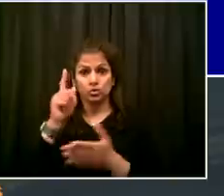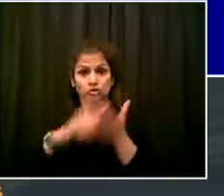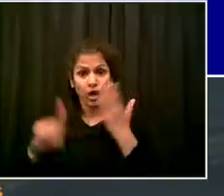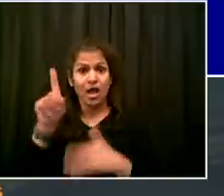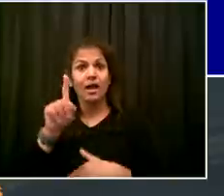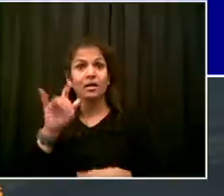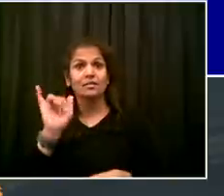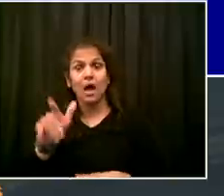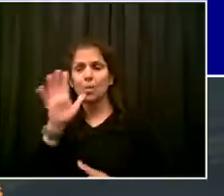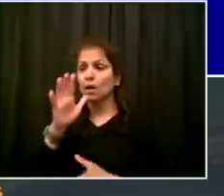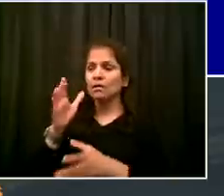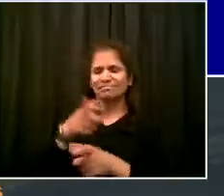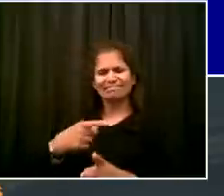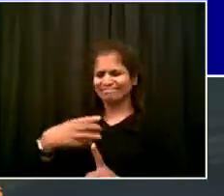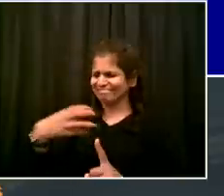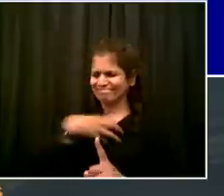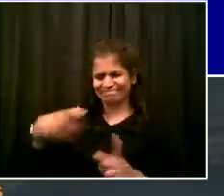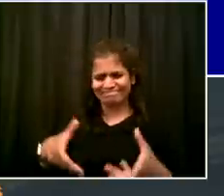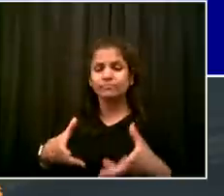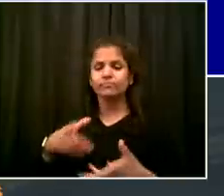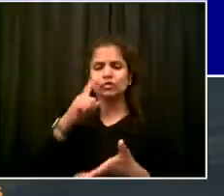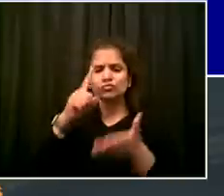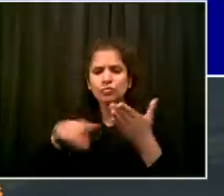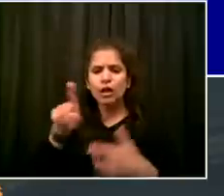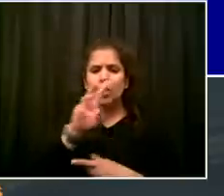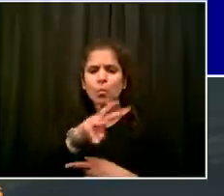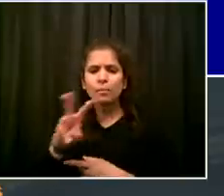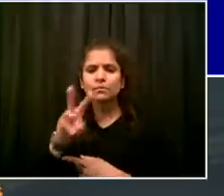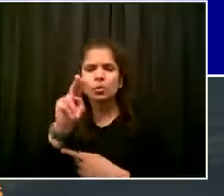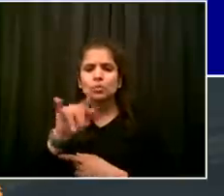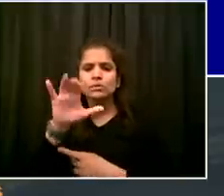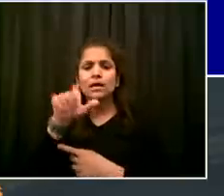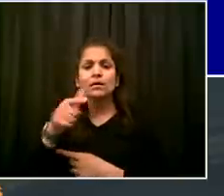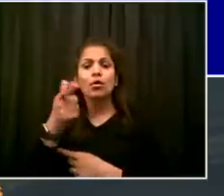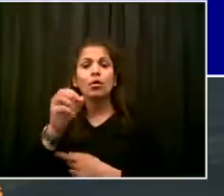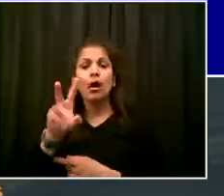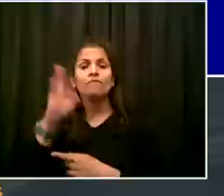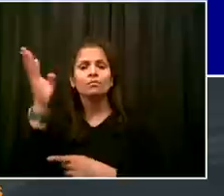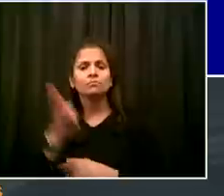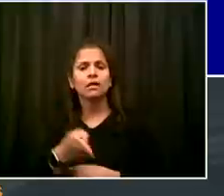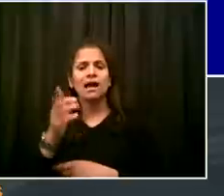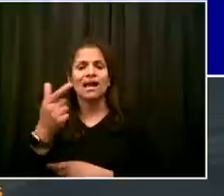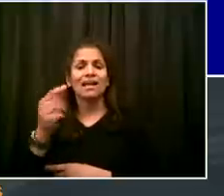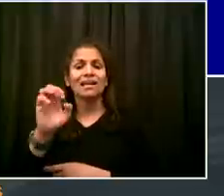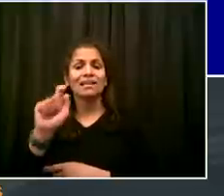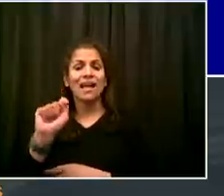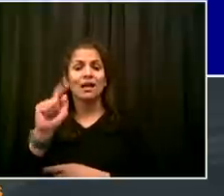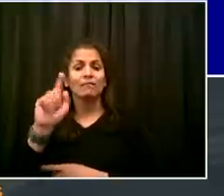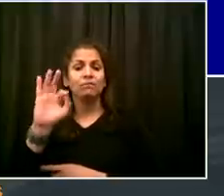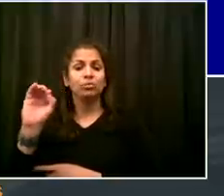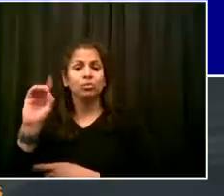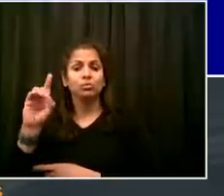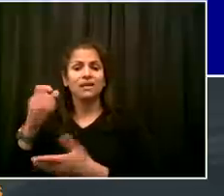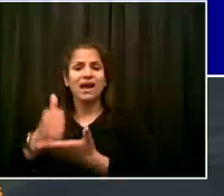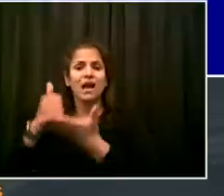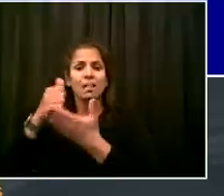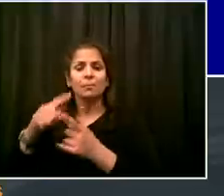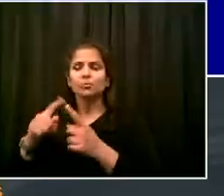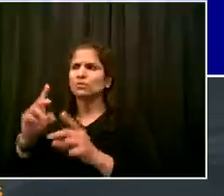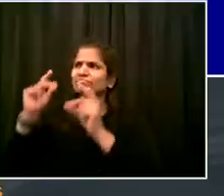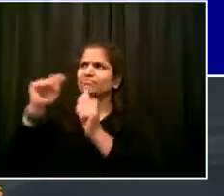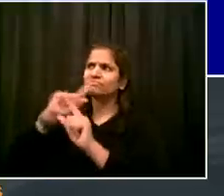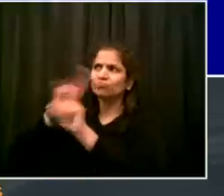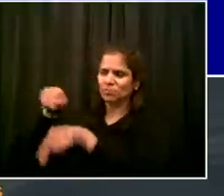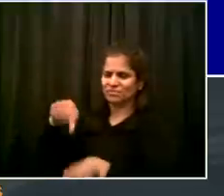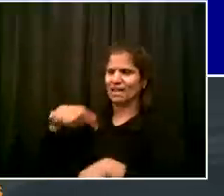will provide food to you. We will get you food. And I'm so proud to be doing this work in this time, as is every single person